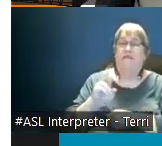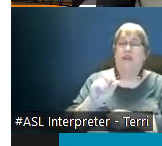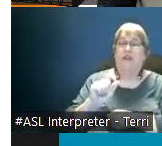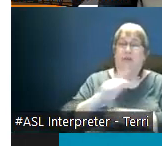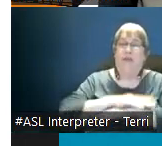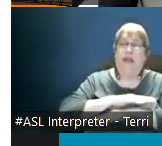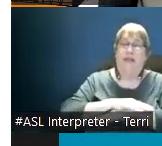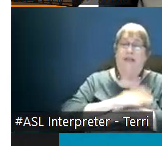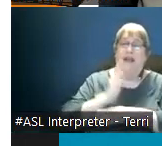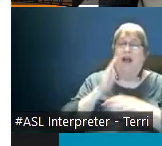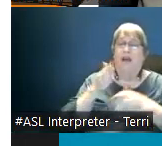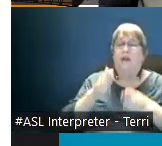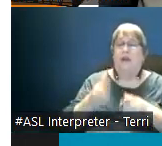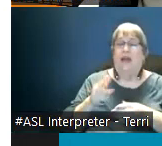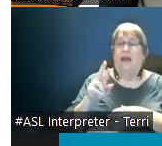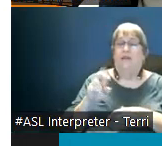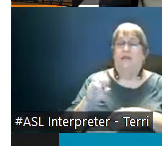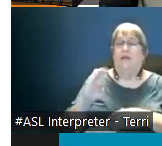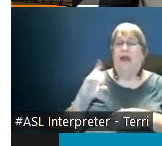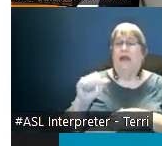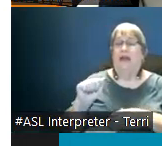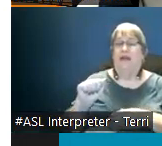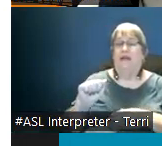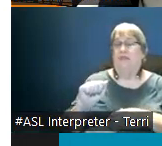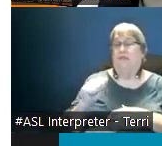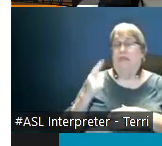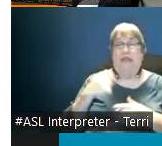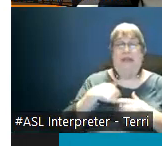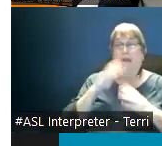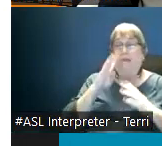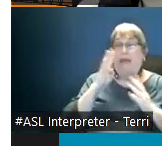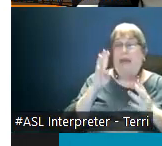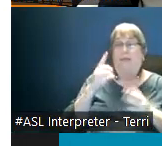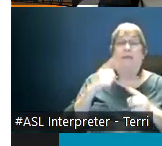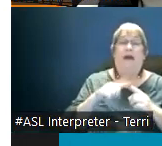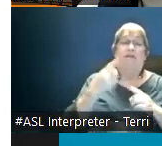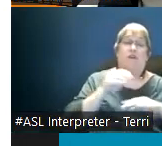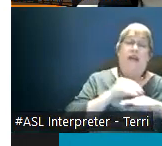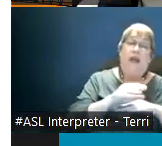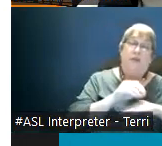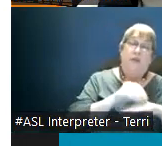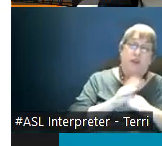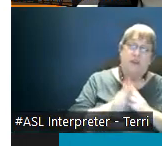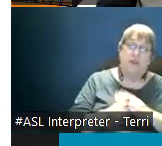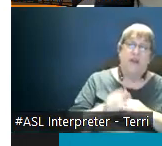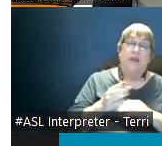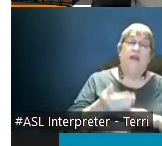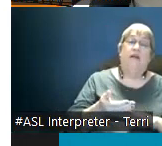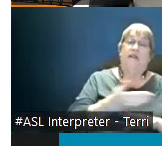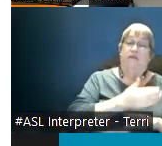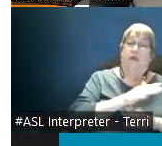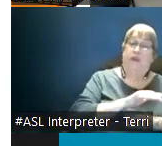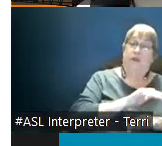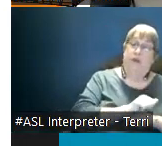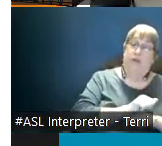rebecca talk about librarians because i'm making things up and she knows it um but for counselors exam for example um before the appointment they